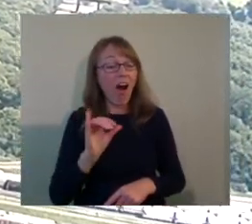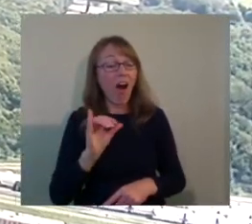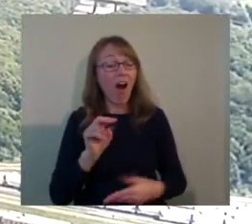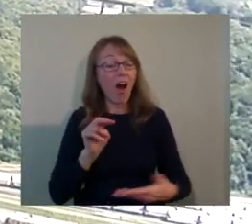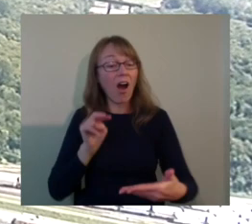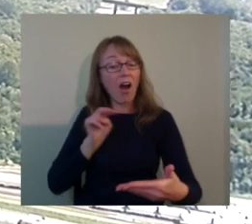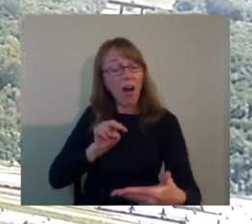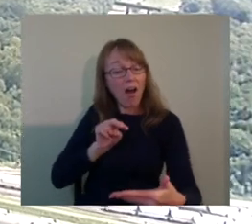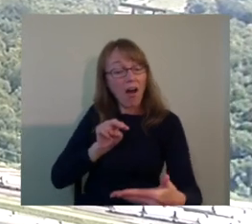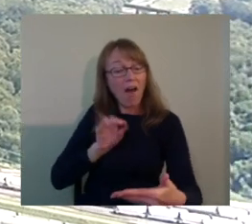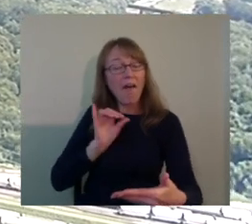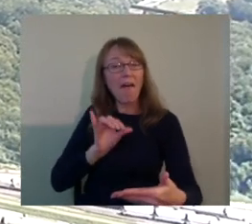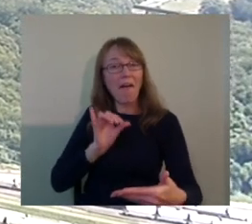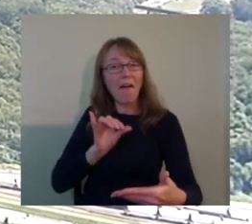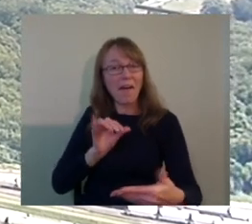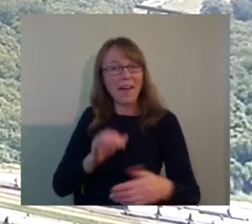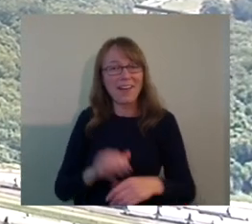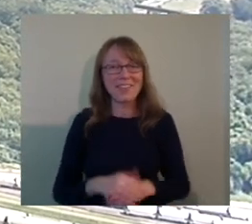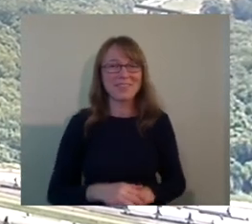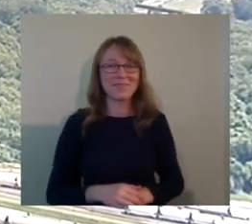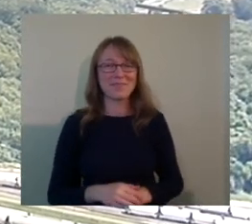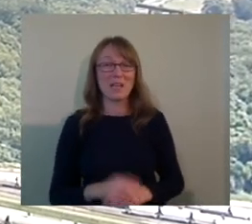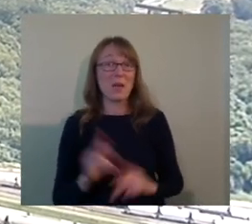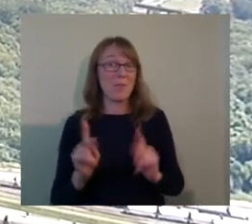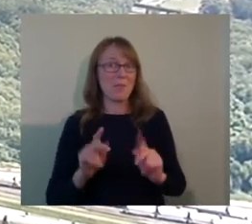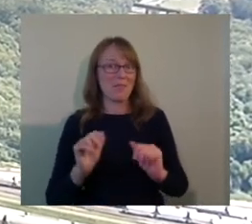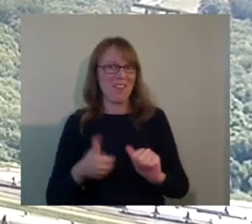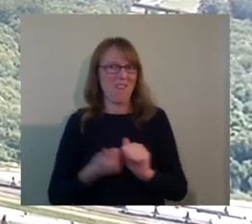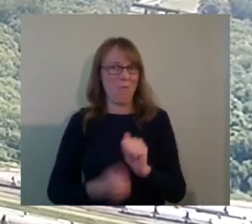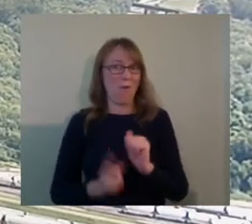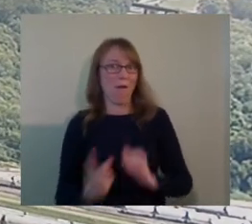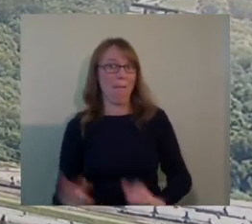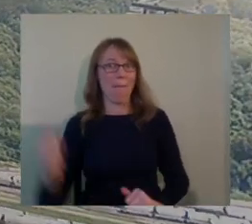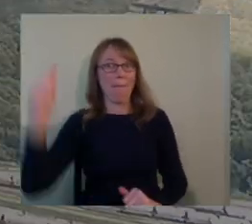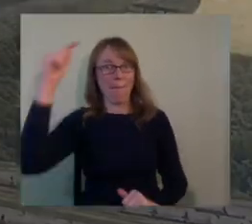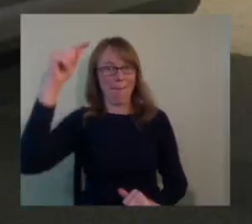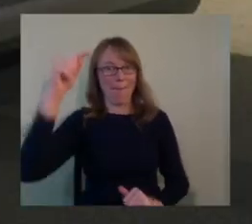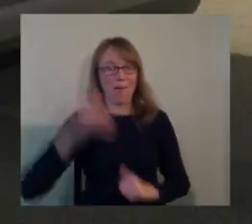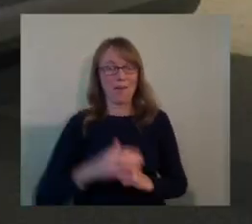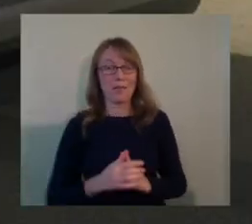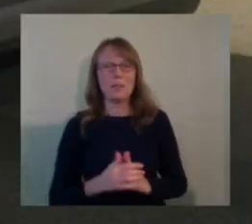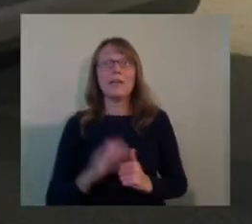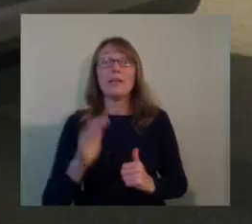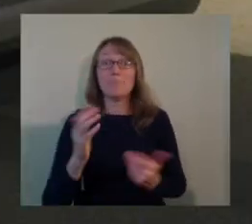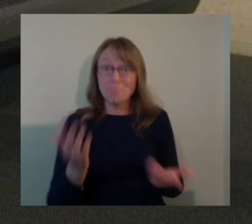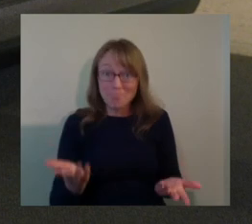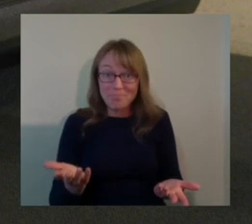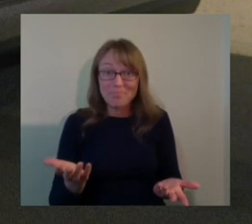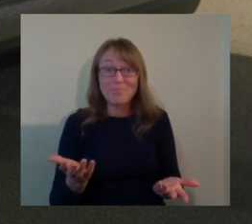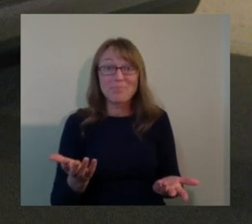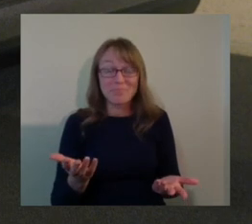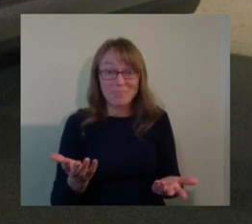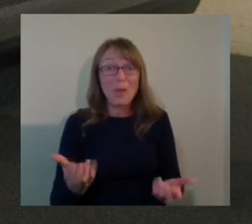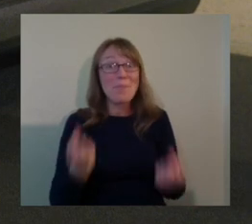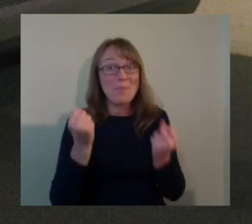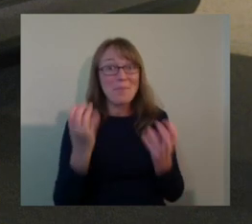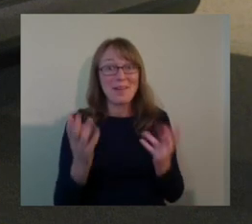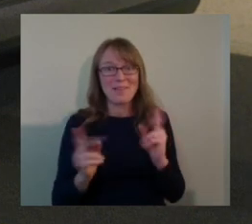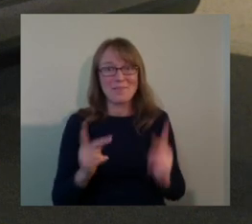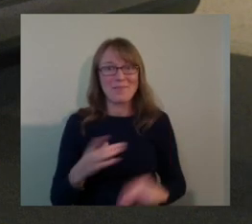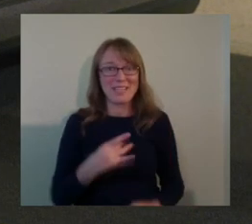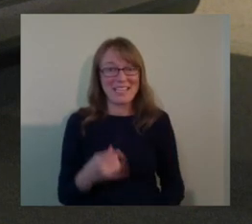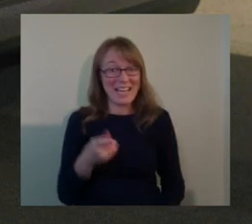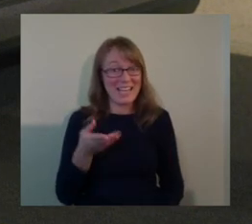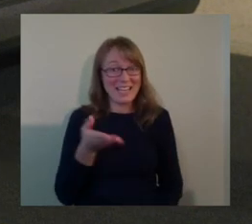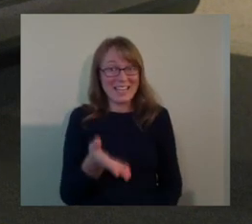a way that people can avoid the need to go to the top. It turns out that a lot of people like it because it doesn't take